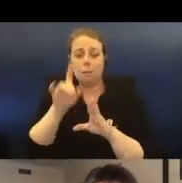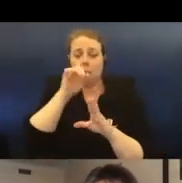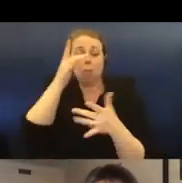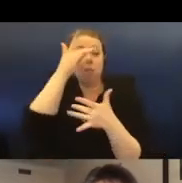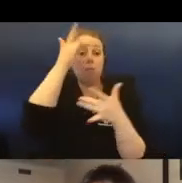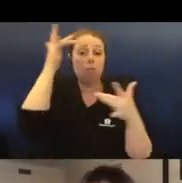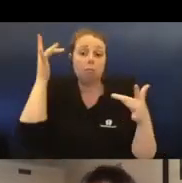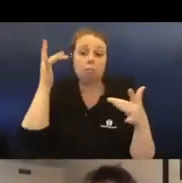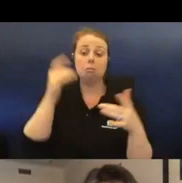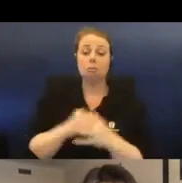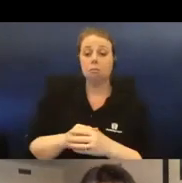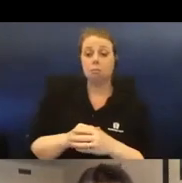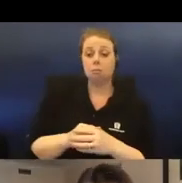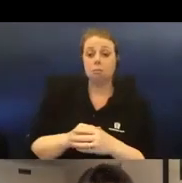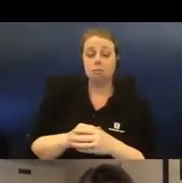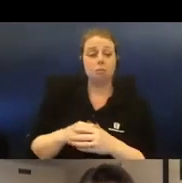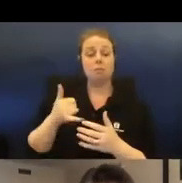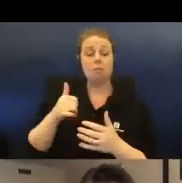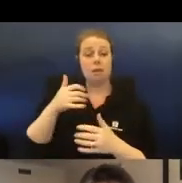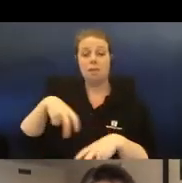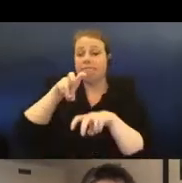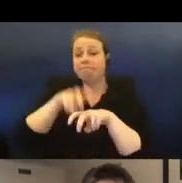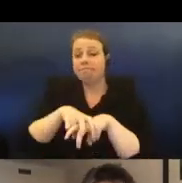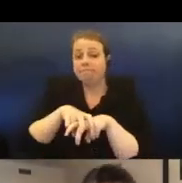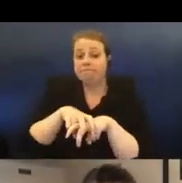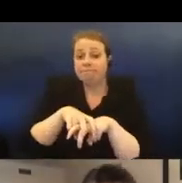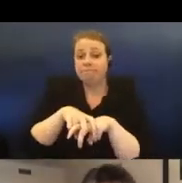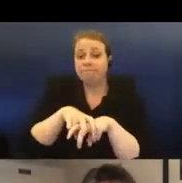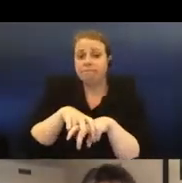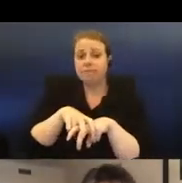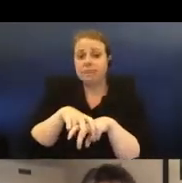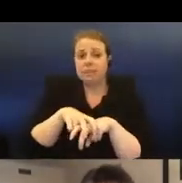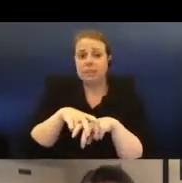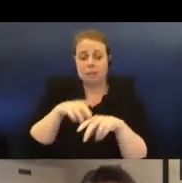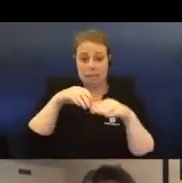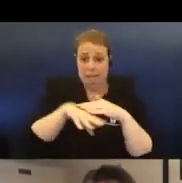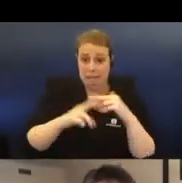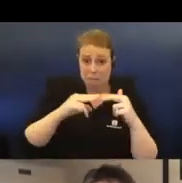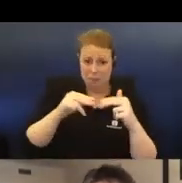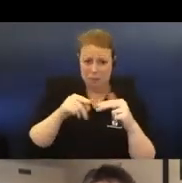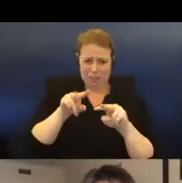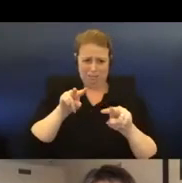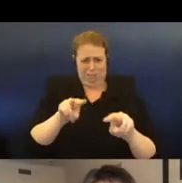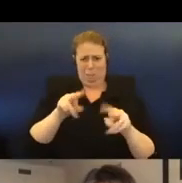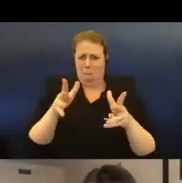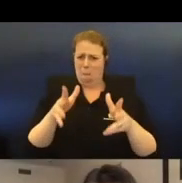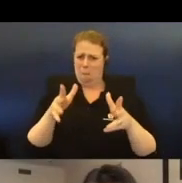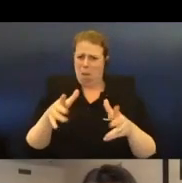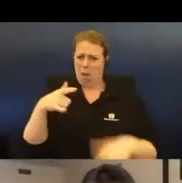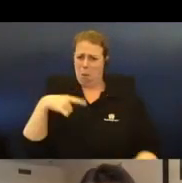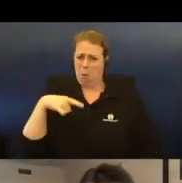who are found sitting on them, yet looking strange and out of place, just like in the city.